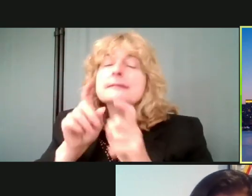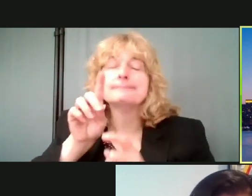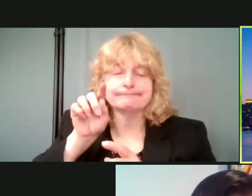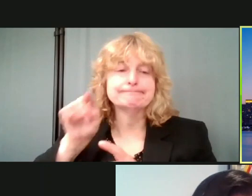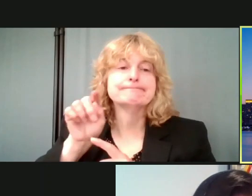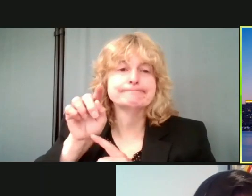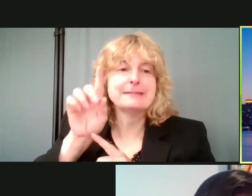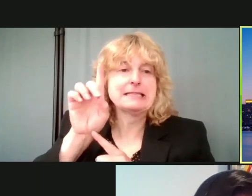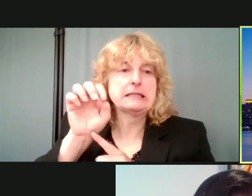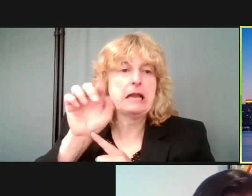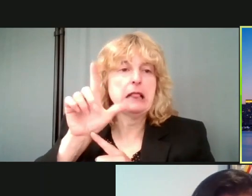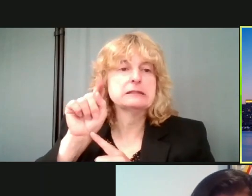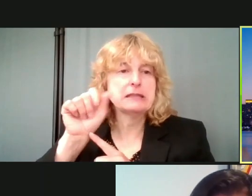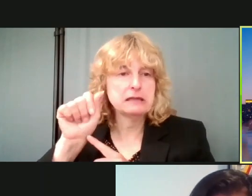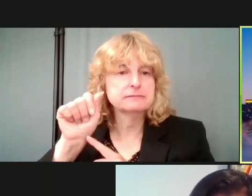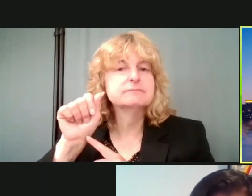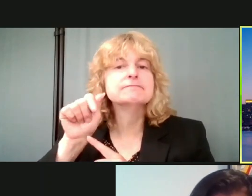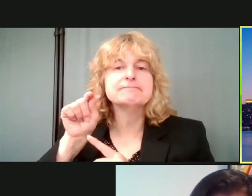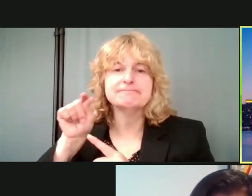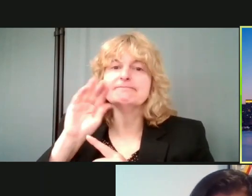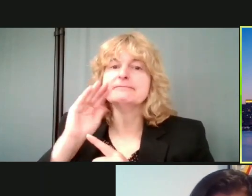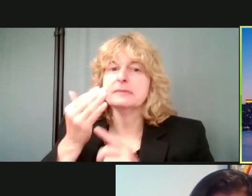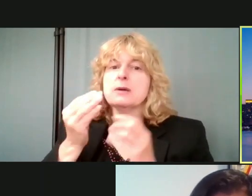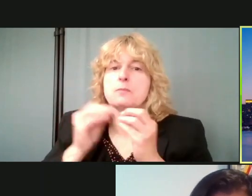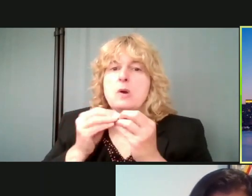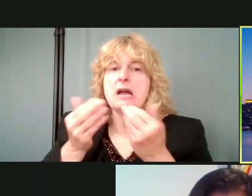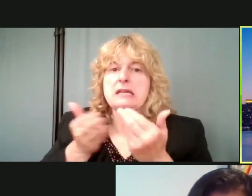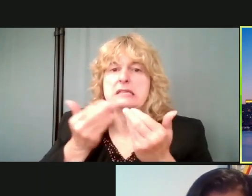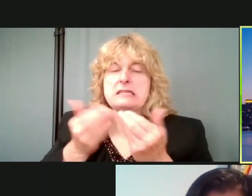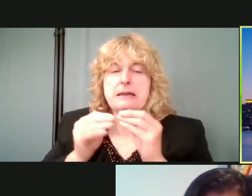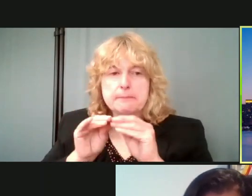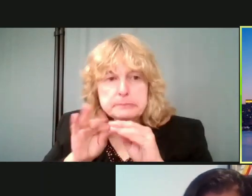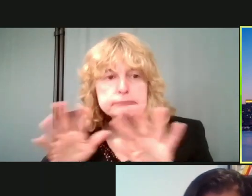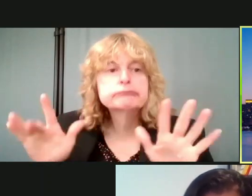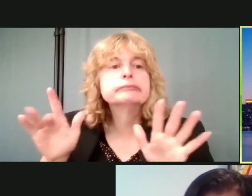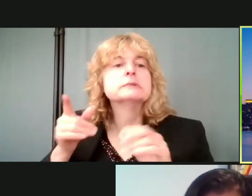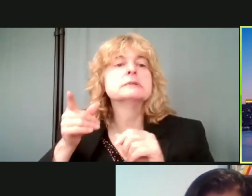right now is more transmittable, it's, um,